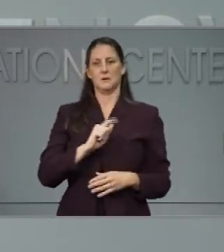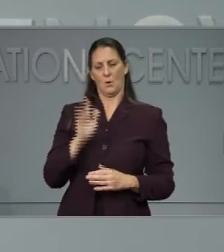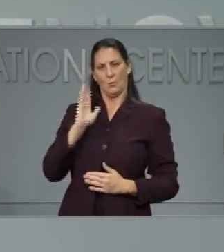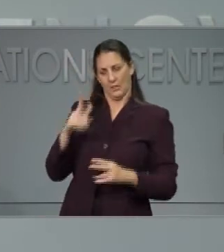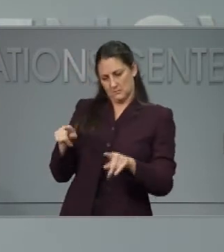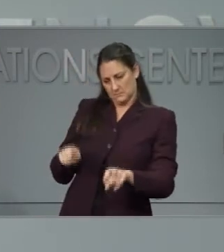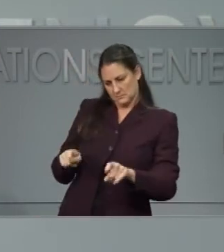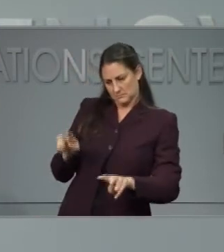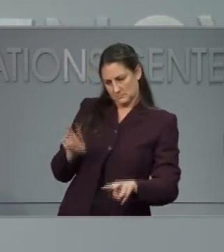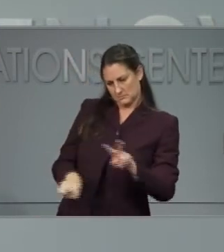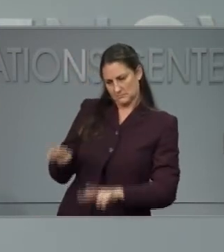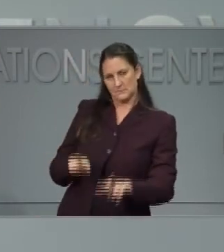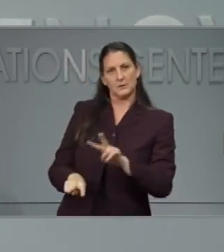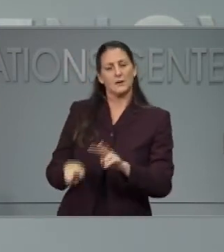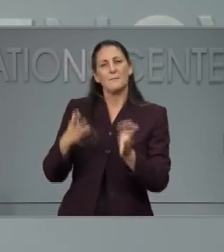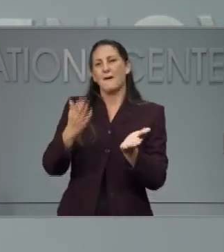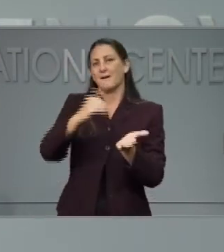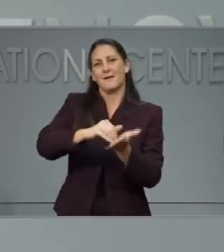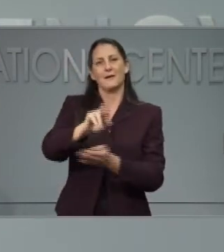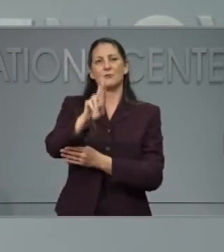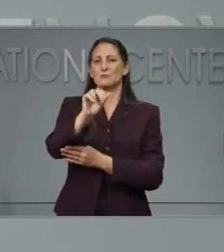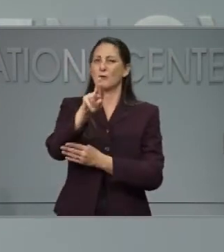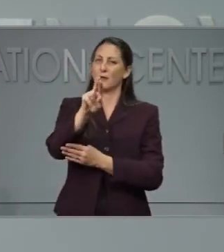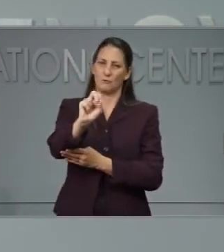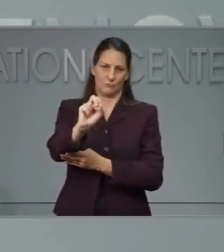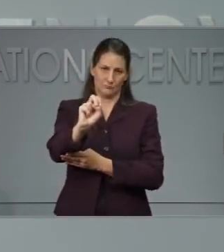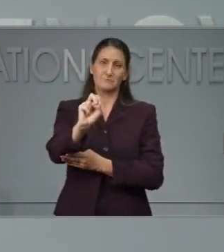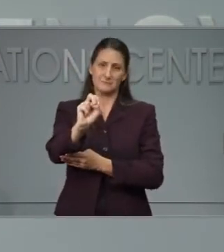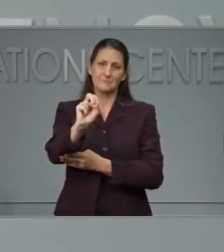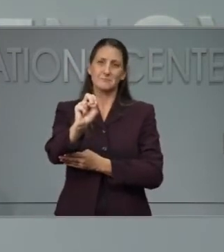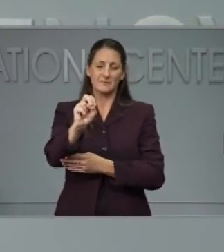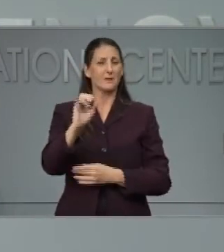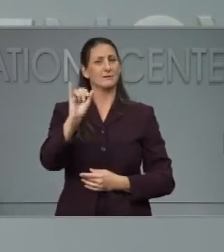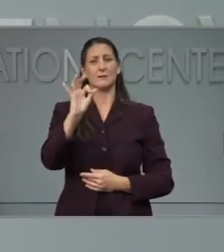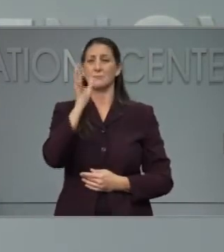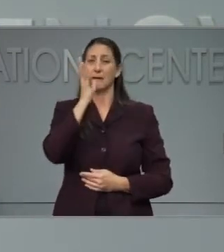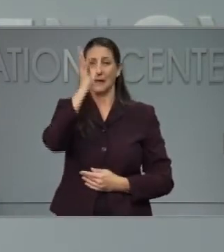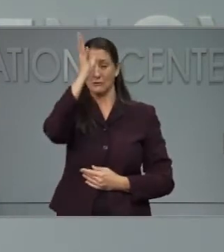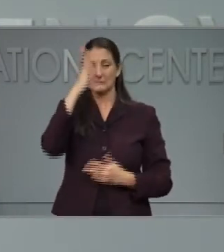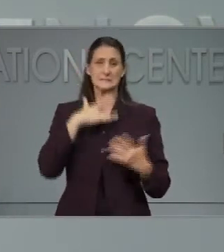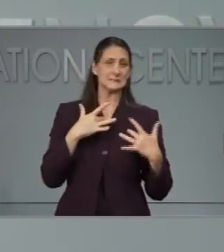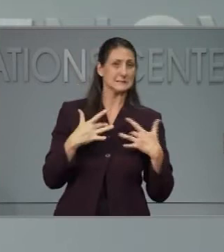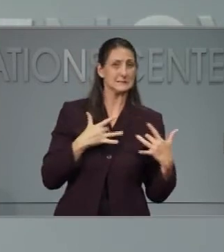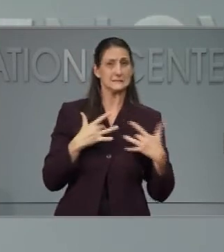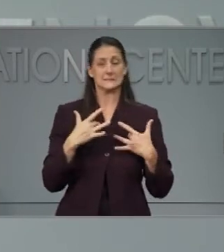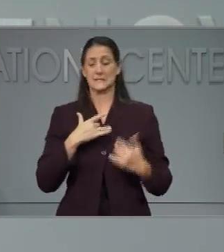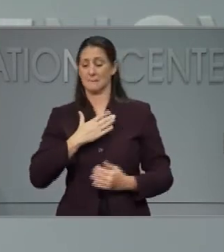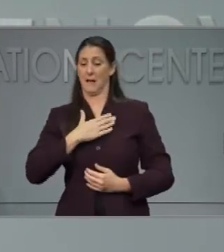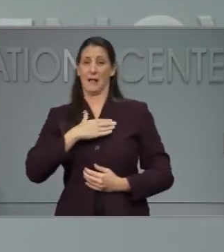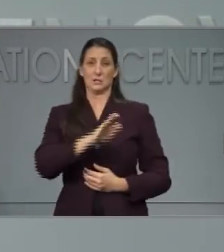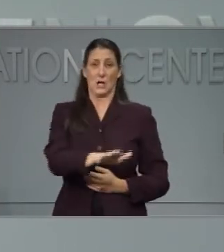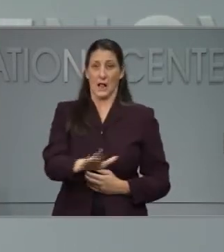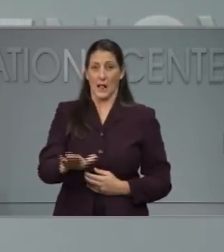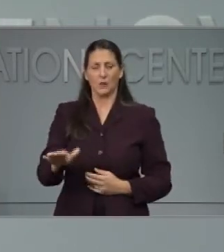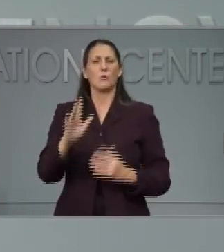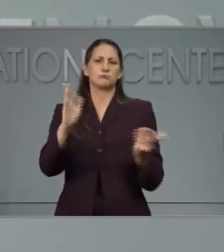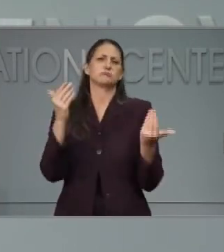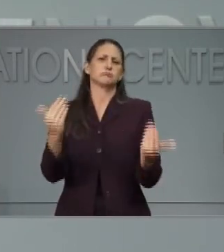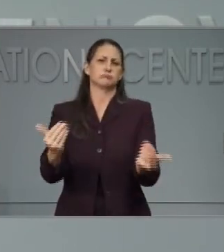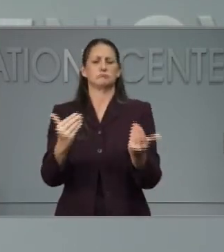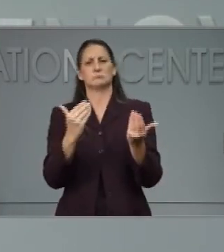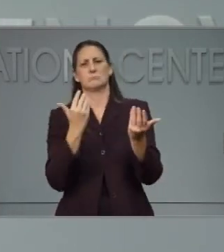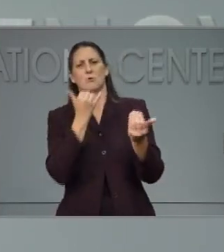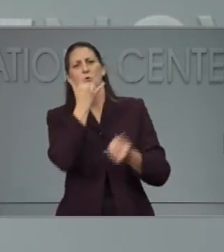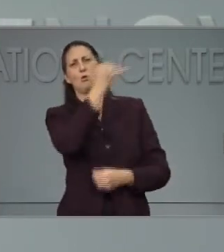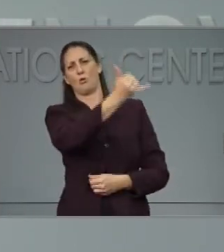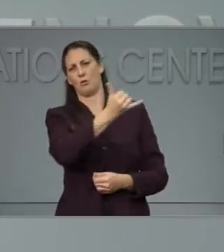pediatricians and our public health experts. What I would say to any parent who is concerned about their child's health, make sure to get in touch with your pediatrician as a